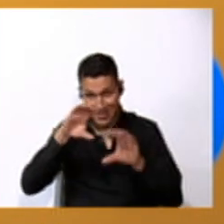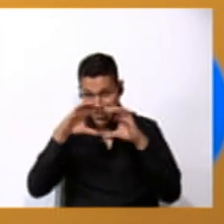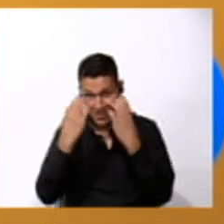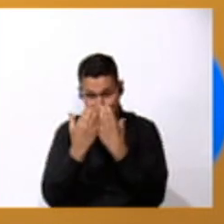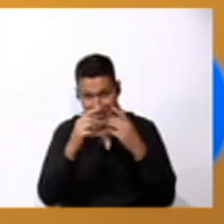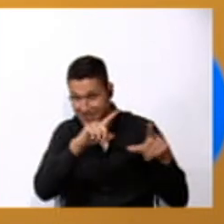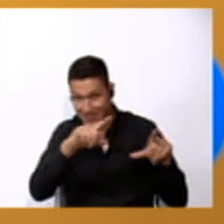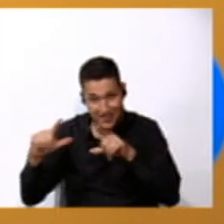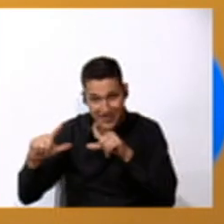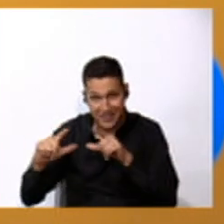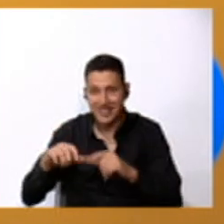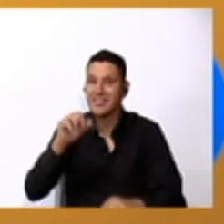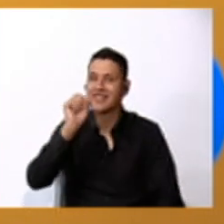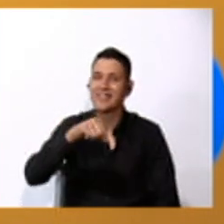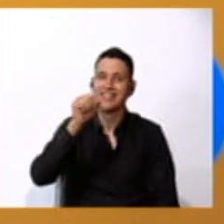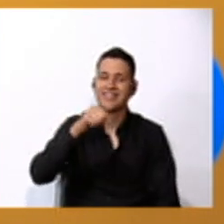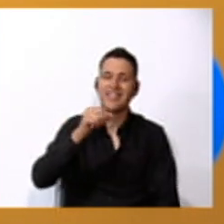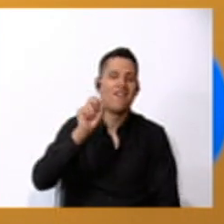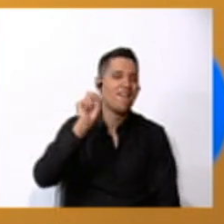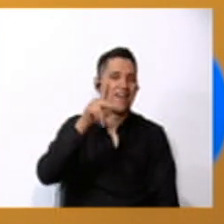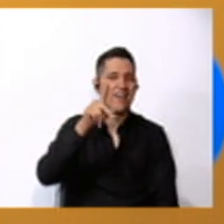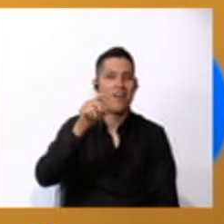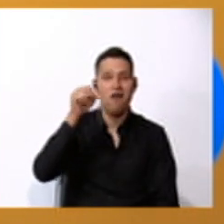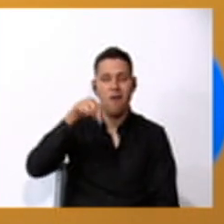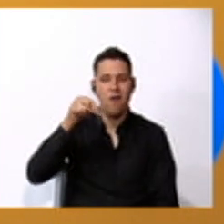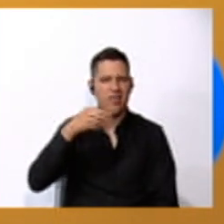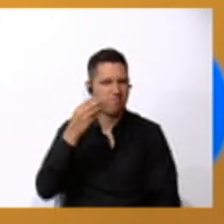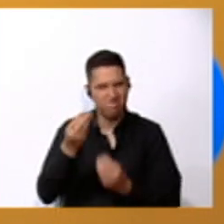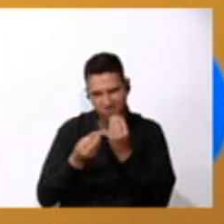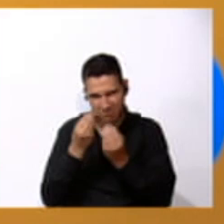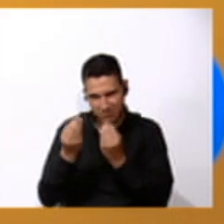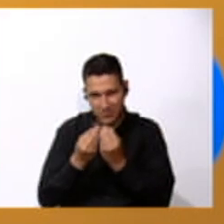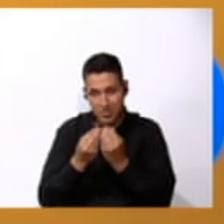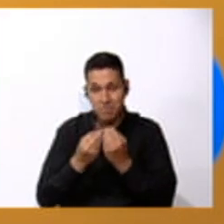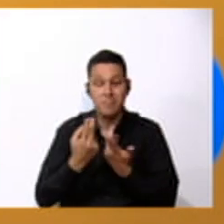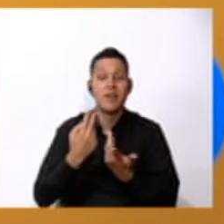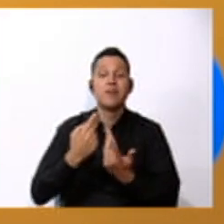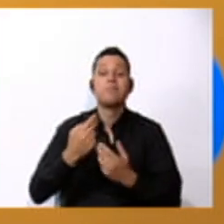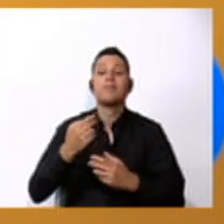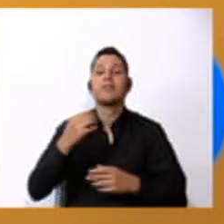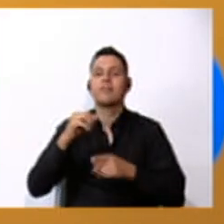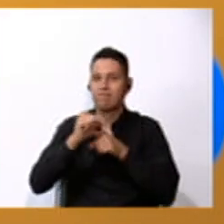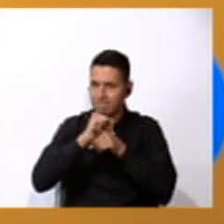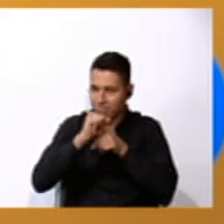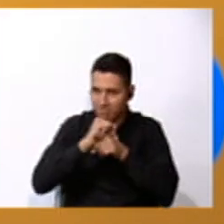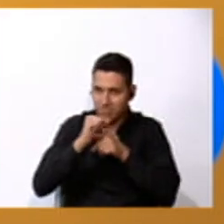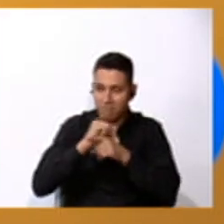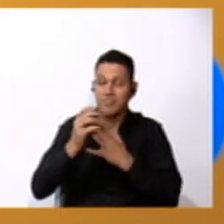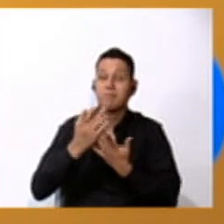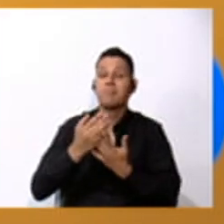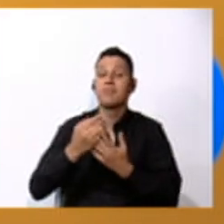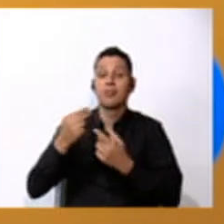today we are going to review all the unit